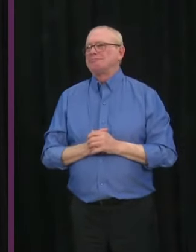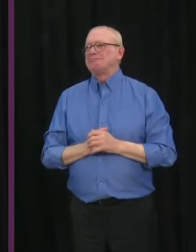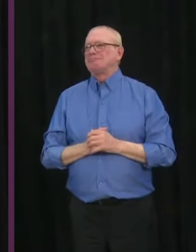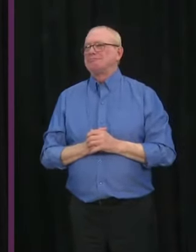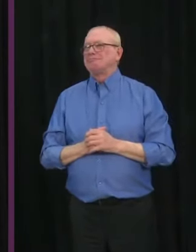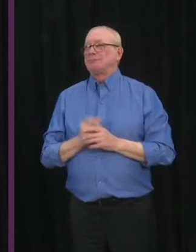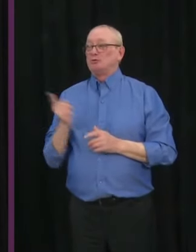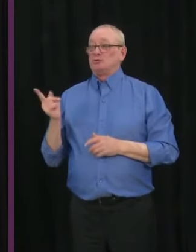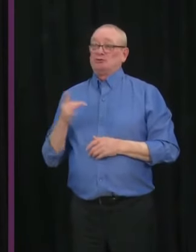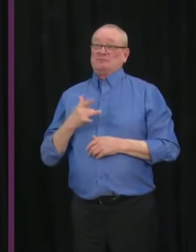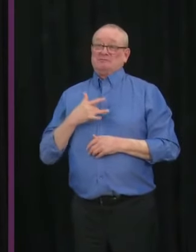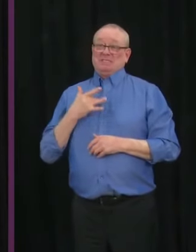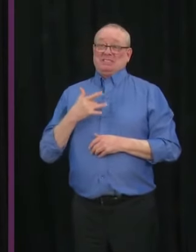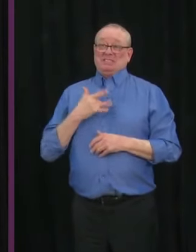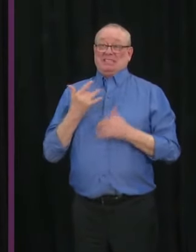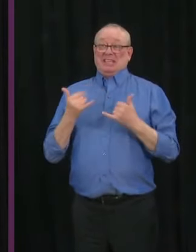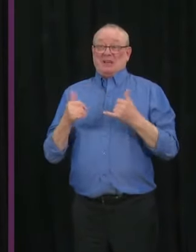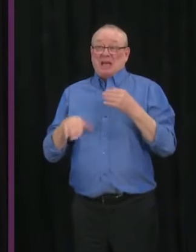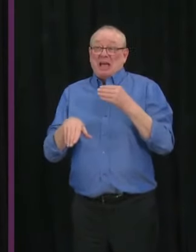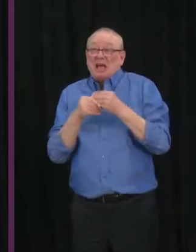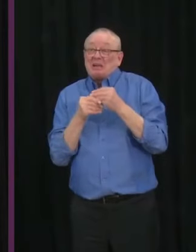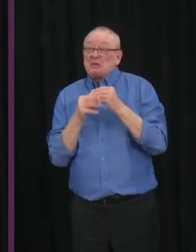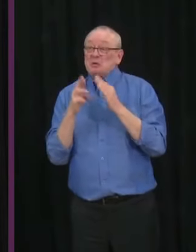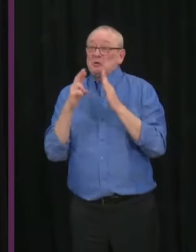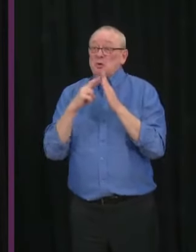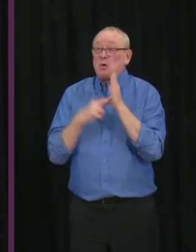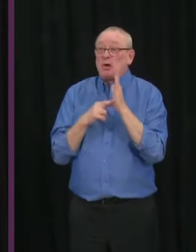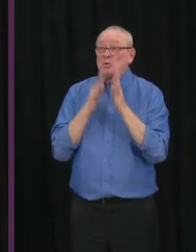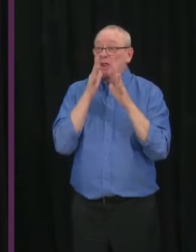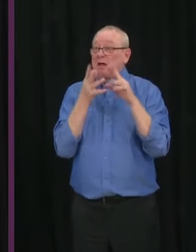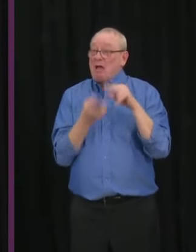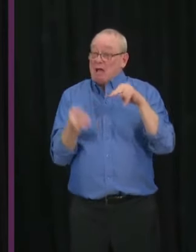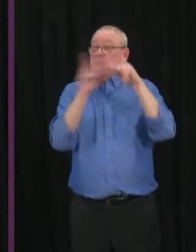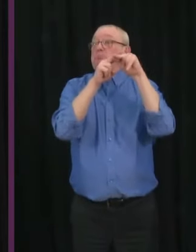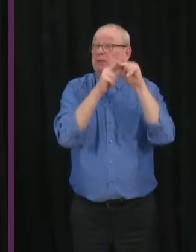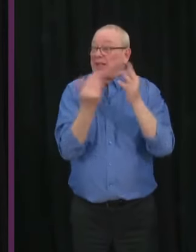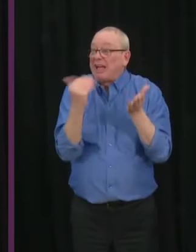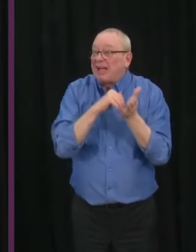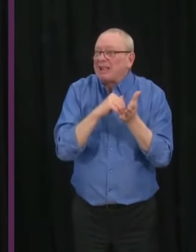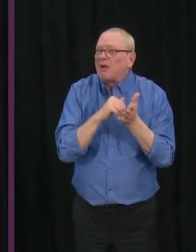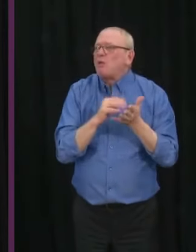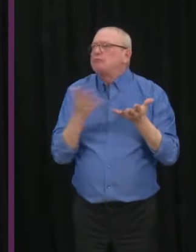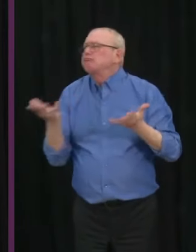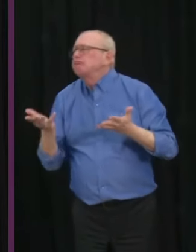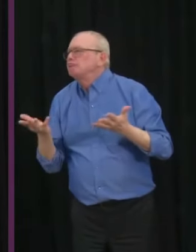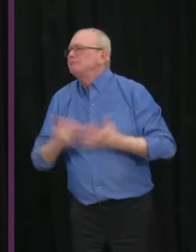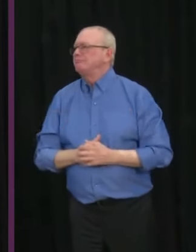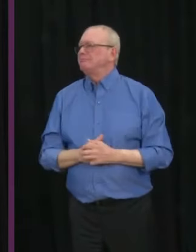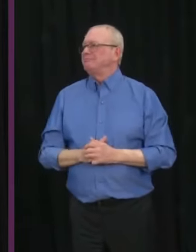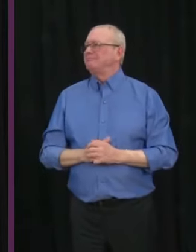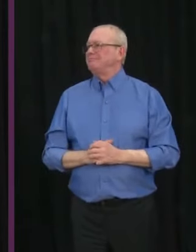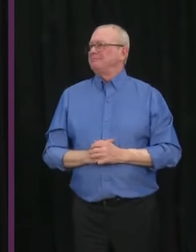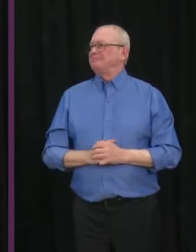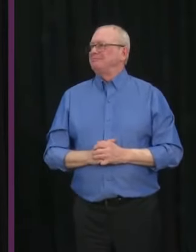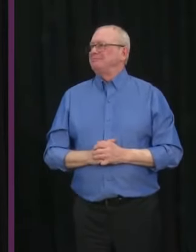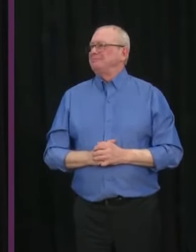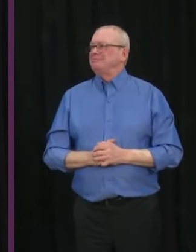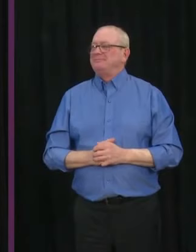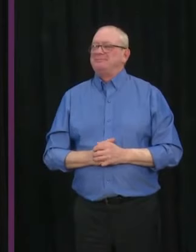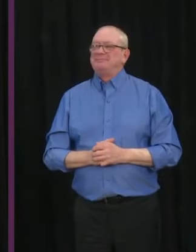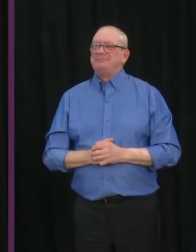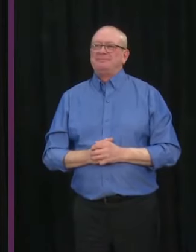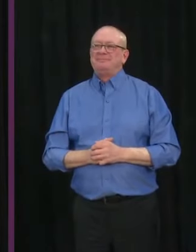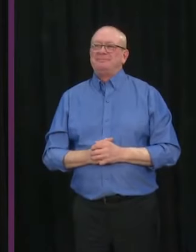progress or just simply cause that decline to slow down or stall? What we need to see is continuing